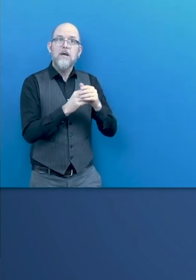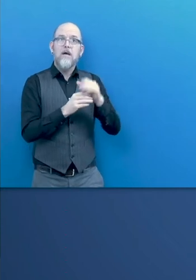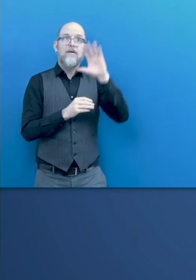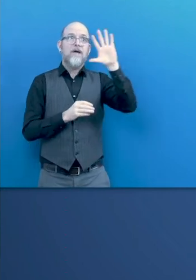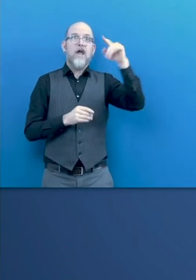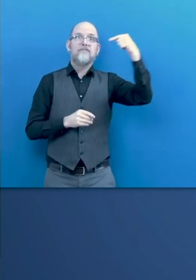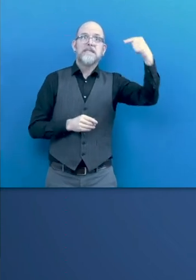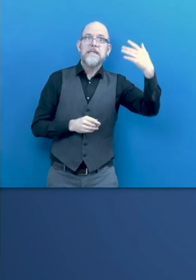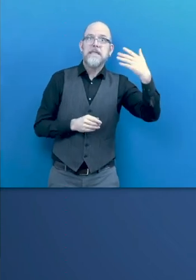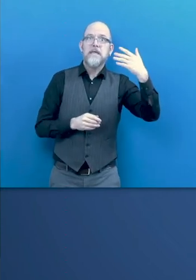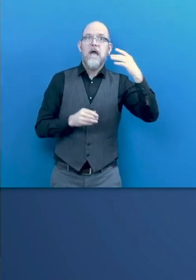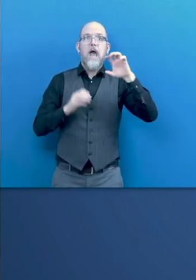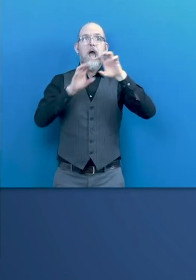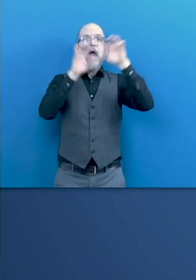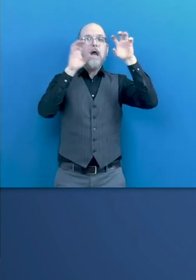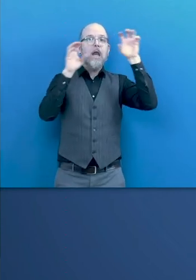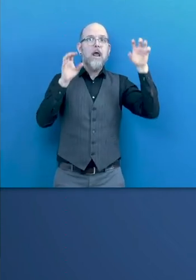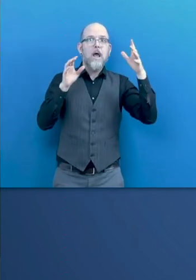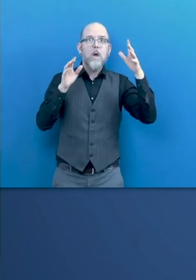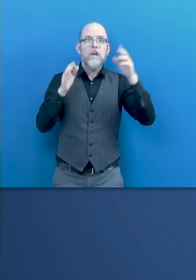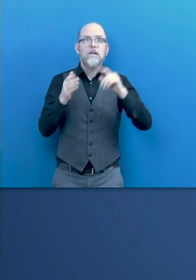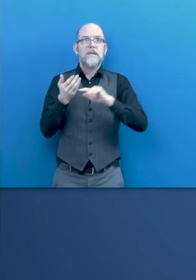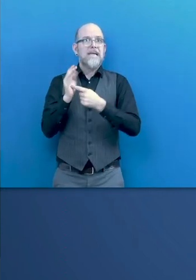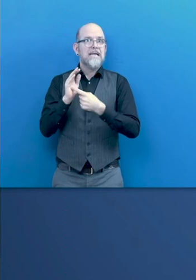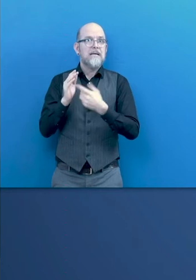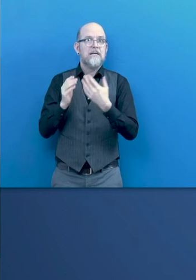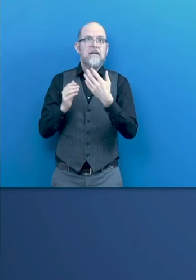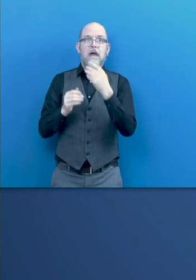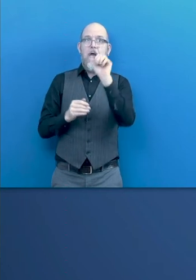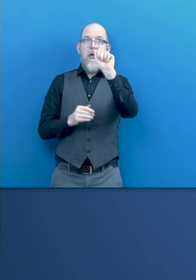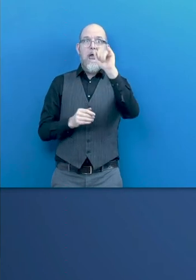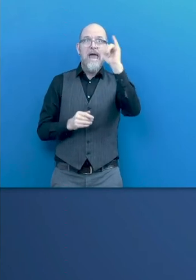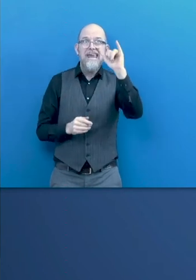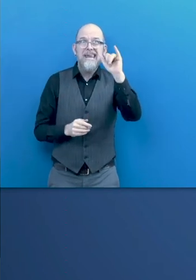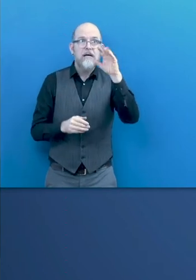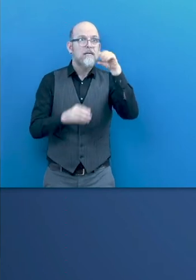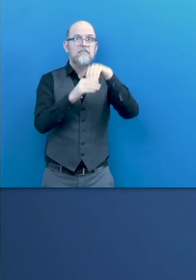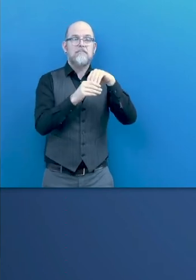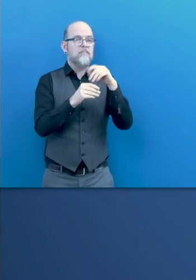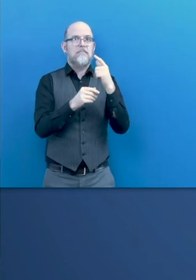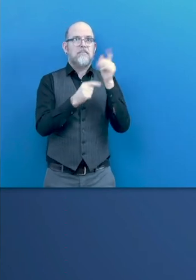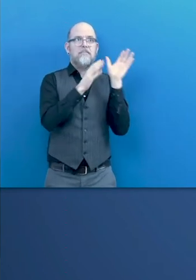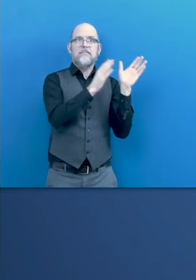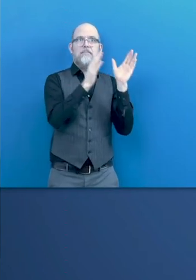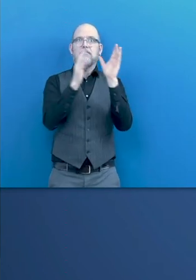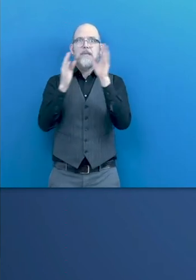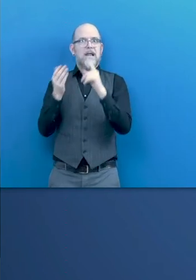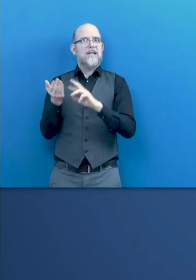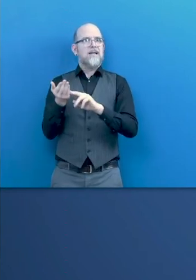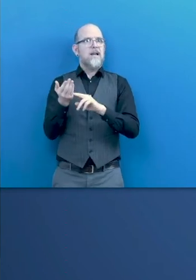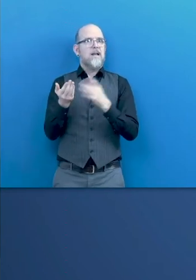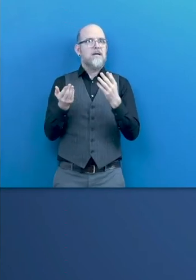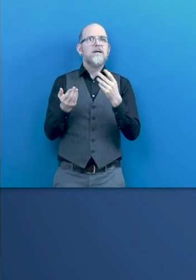intelligence, or others. So they have powered some industries such